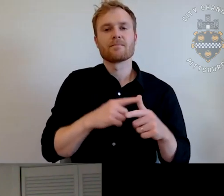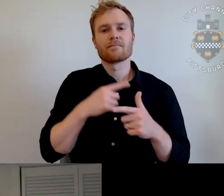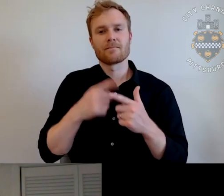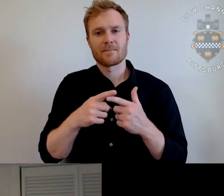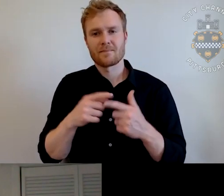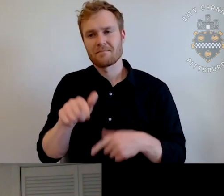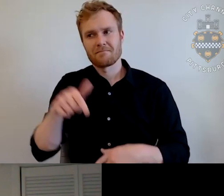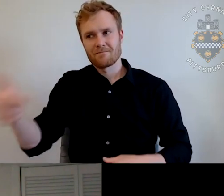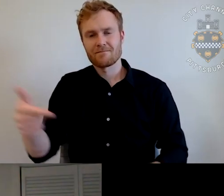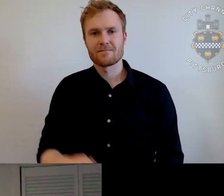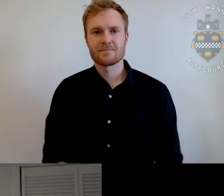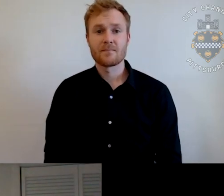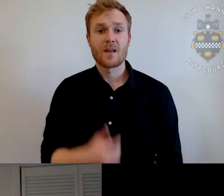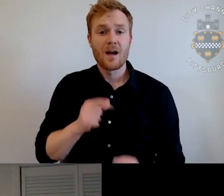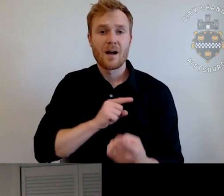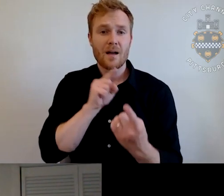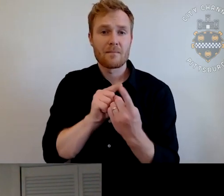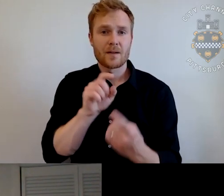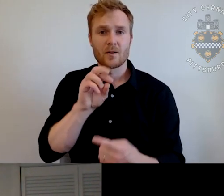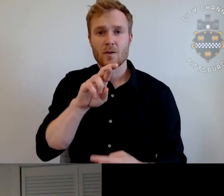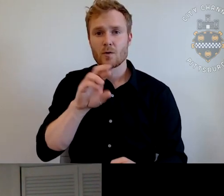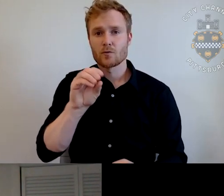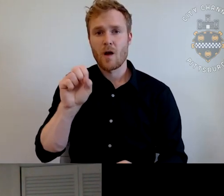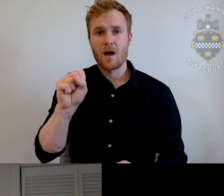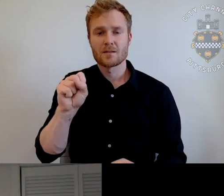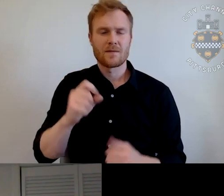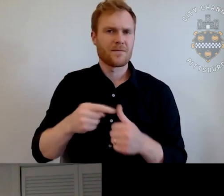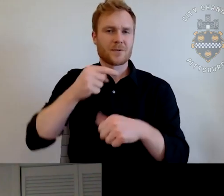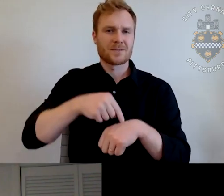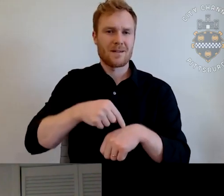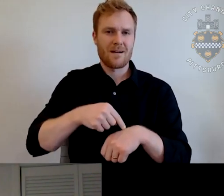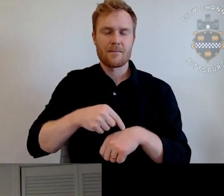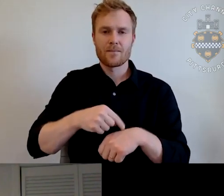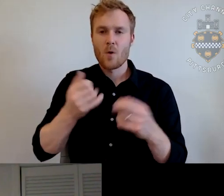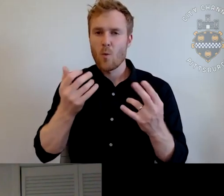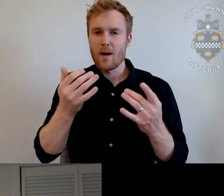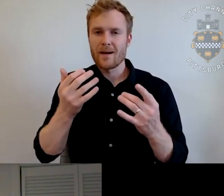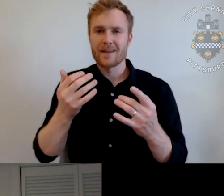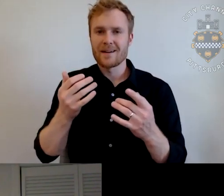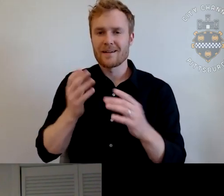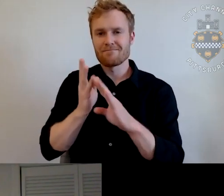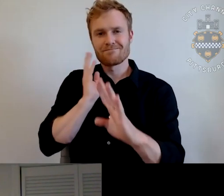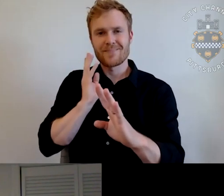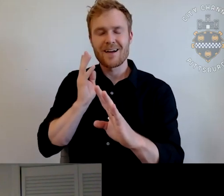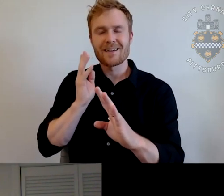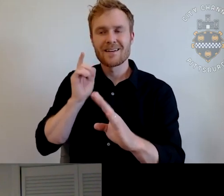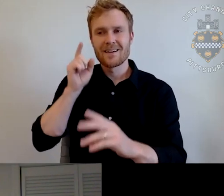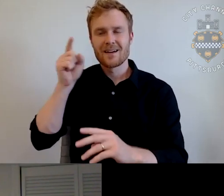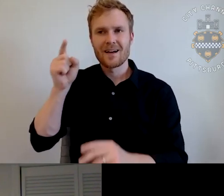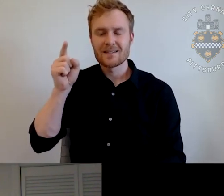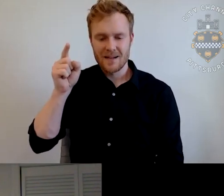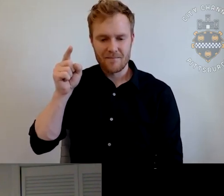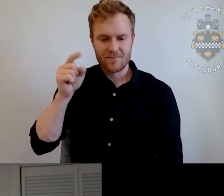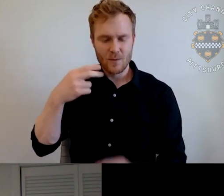I actually met Ross for the first time waiting in line at the starting gate at what is the